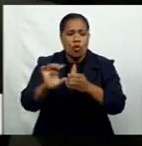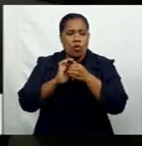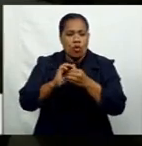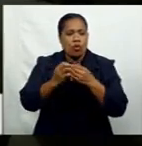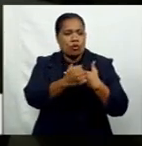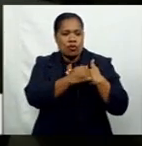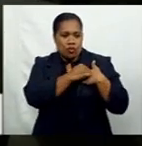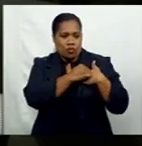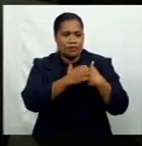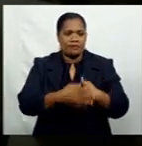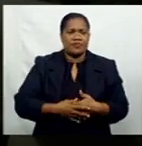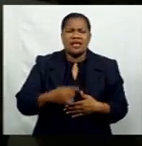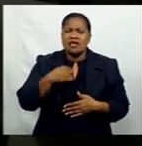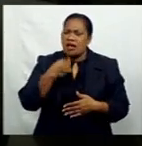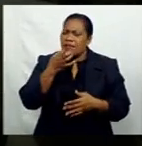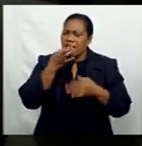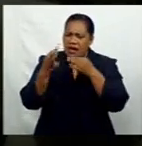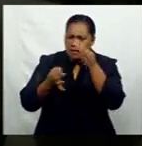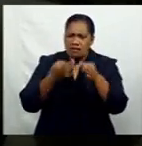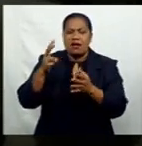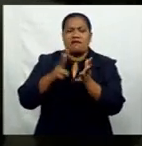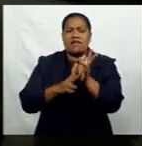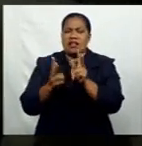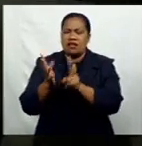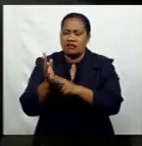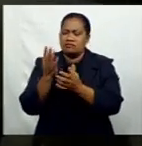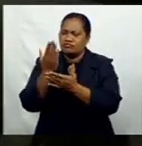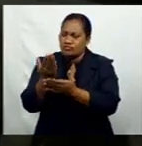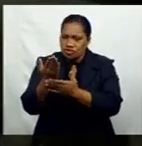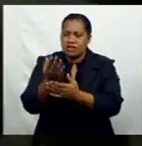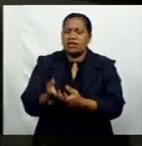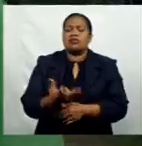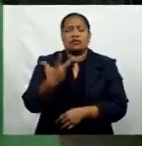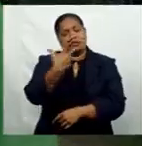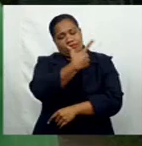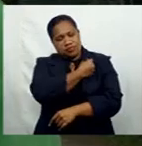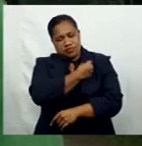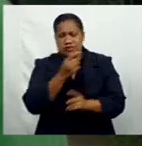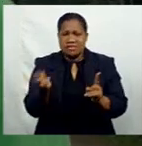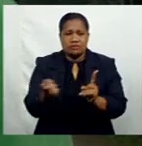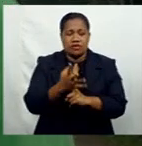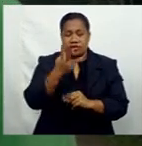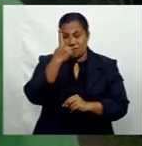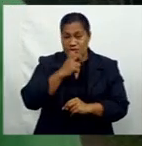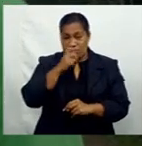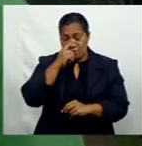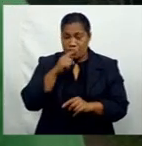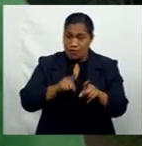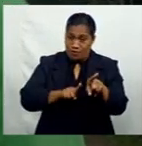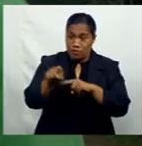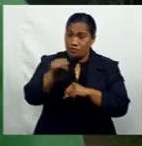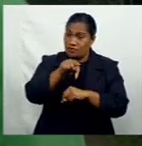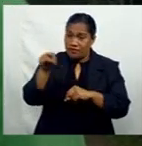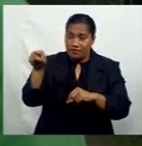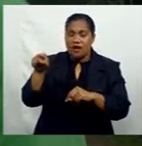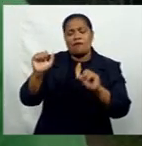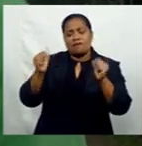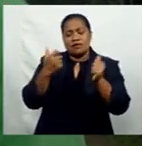I have been urging the villages to get vaccinated, especially the elderly. A majority of villages have received their first dose.